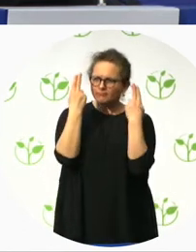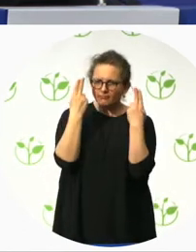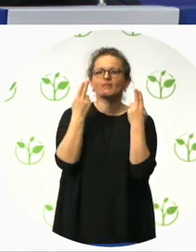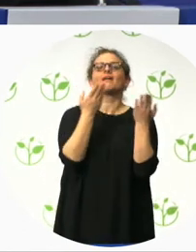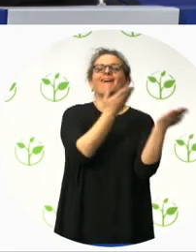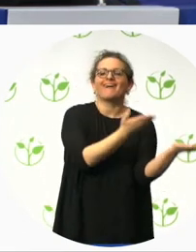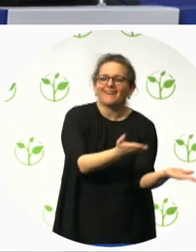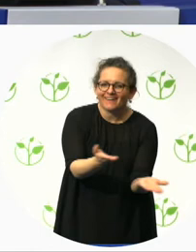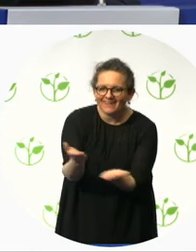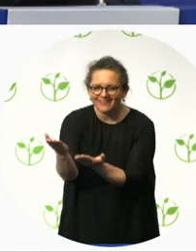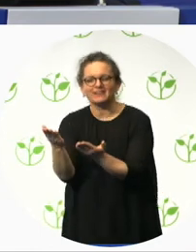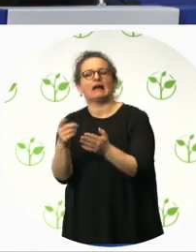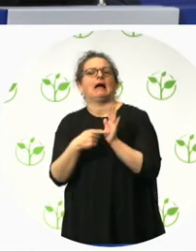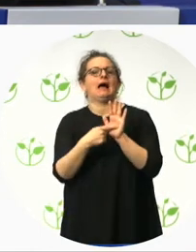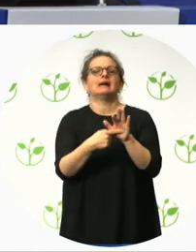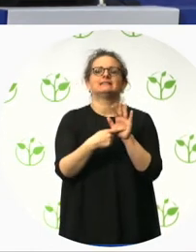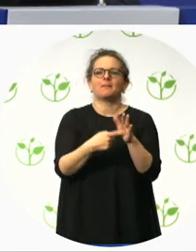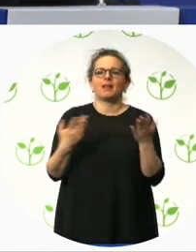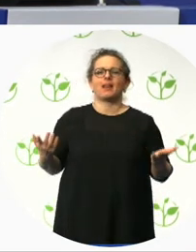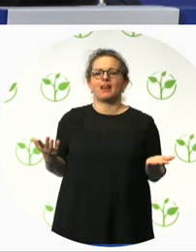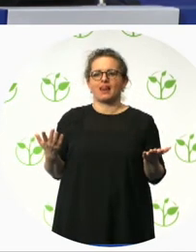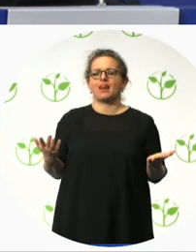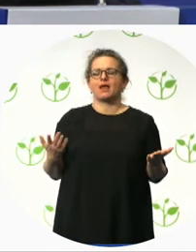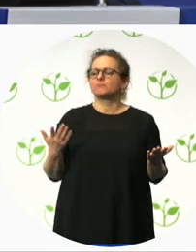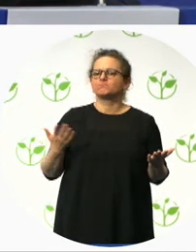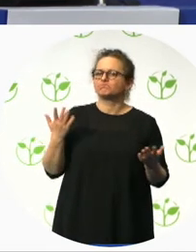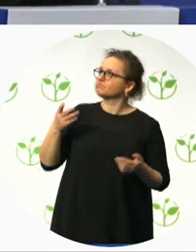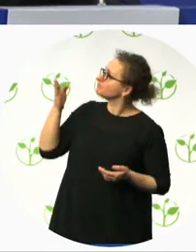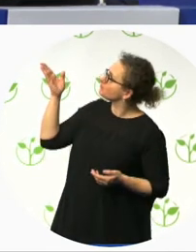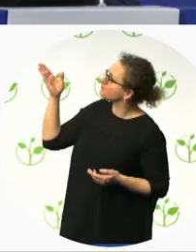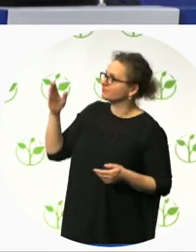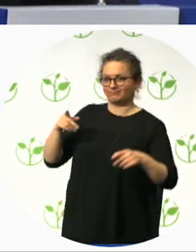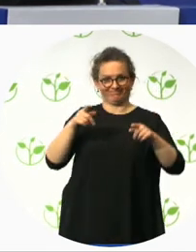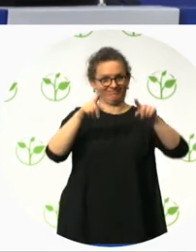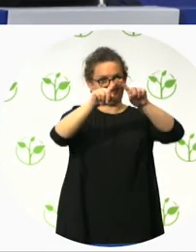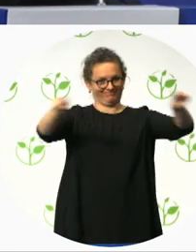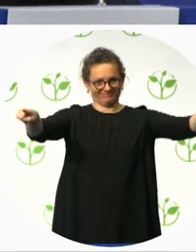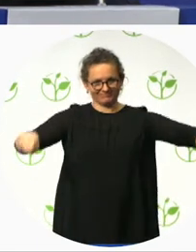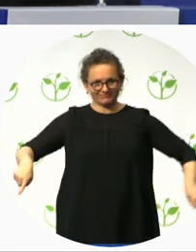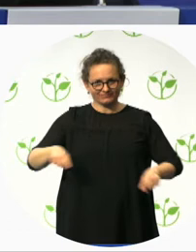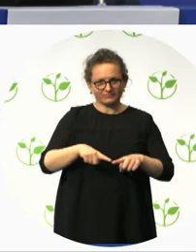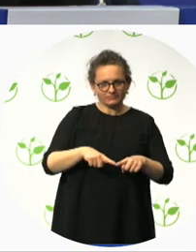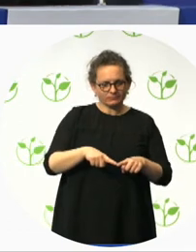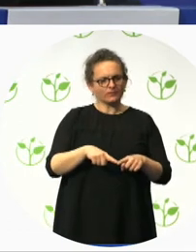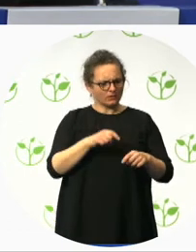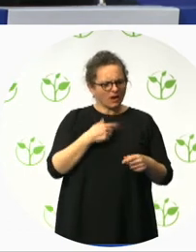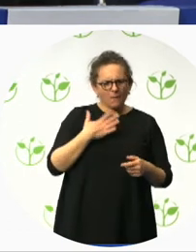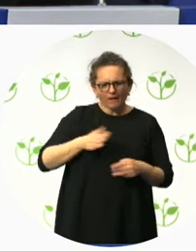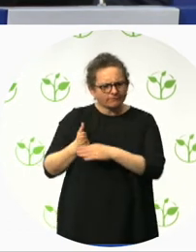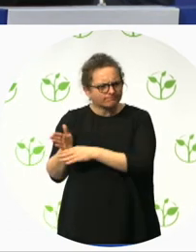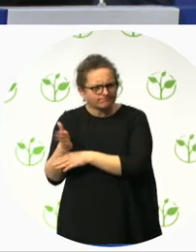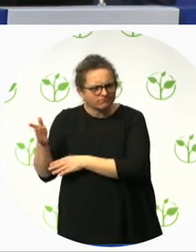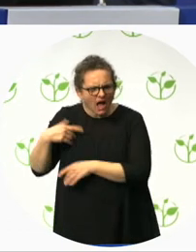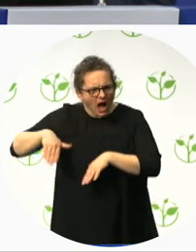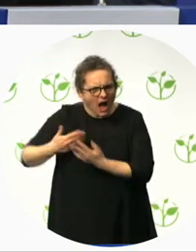and audio map. Um, we developed with blind and partially sighted users. It offers tactile information and audio information when you touch it.